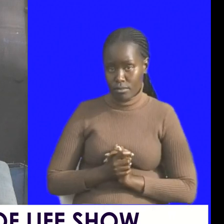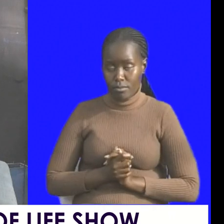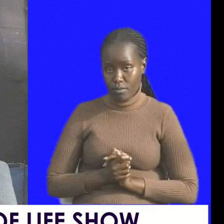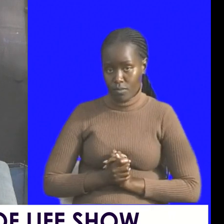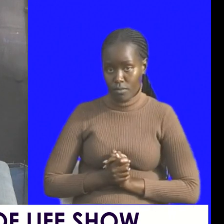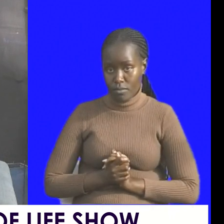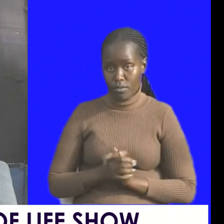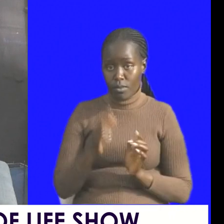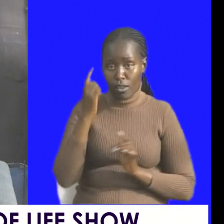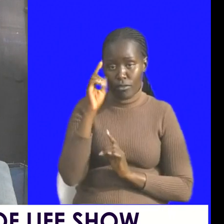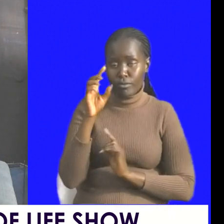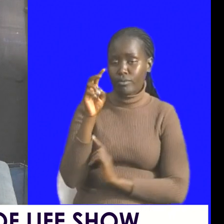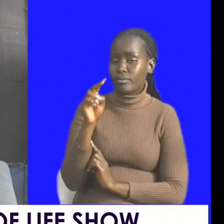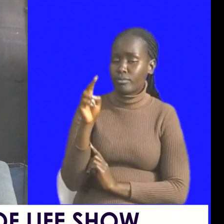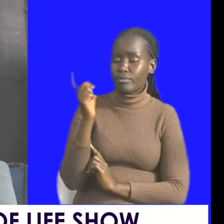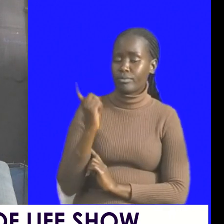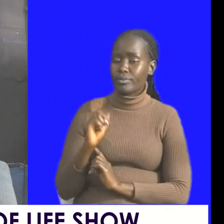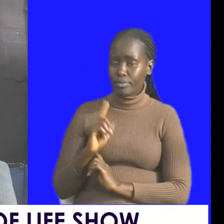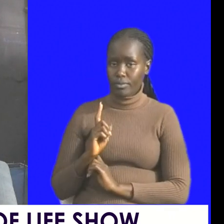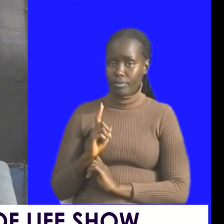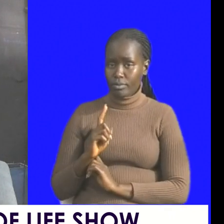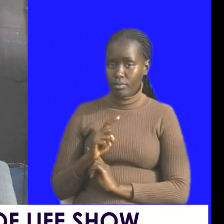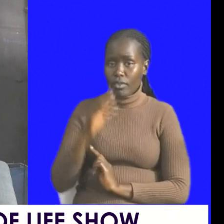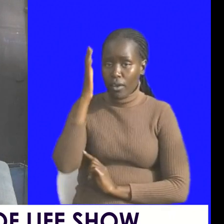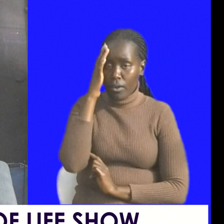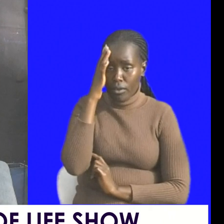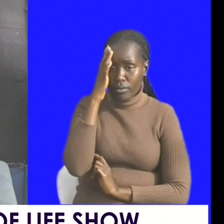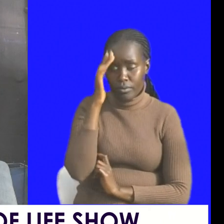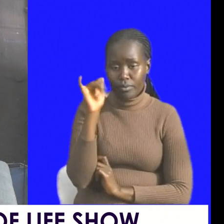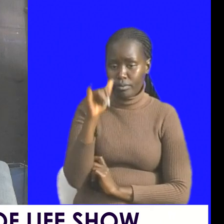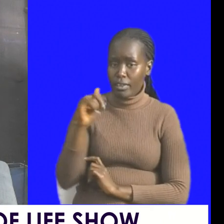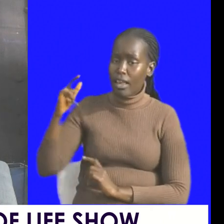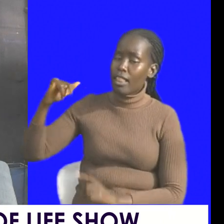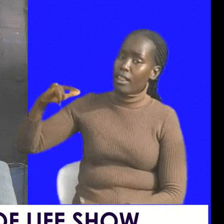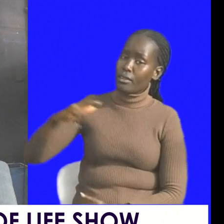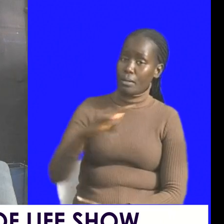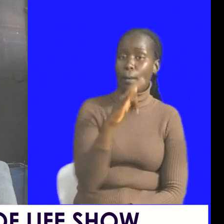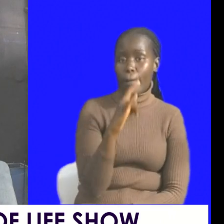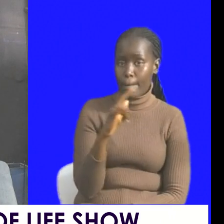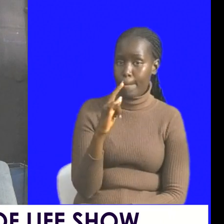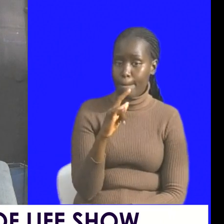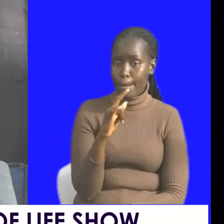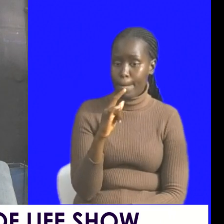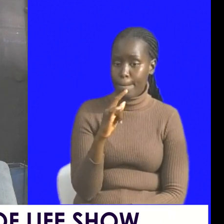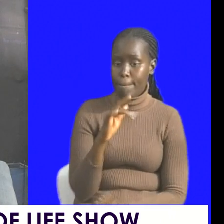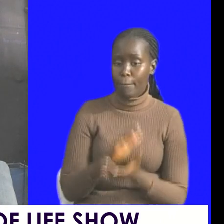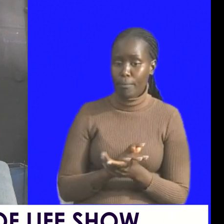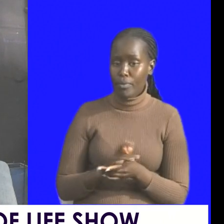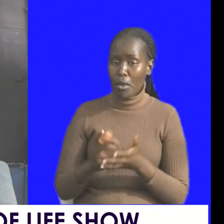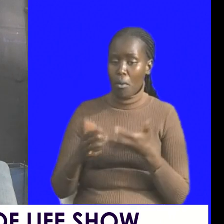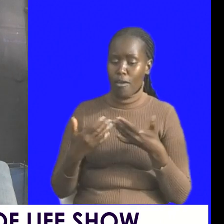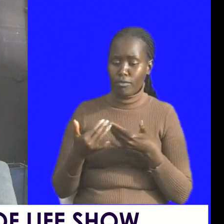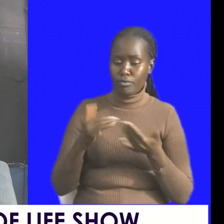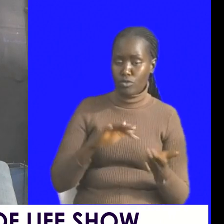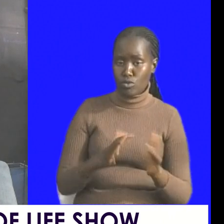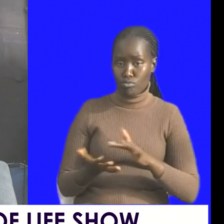for new york or for nairobi you know when that aircraft takes off despite the storms in the air